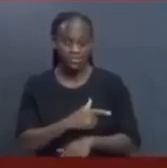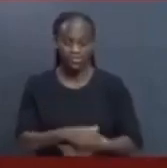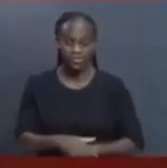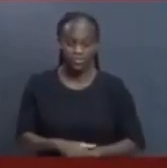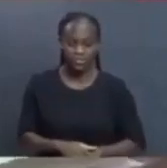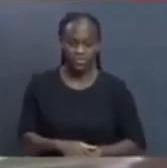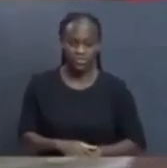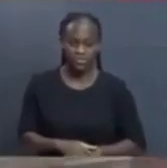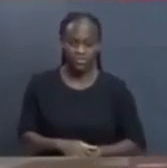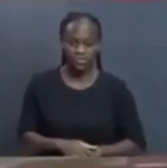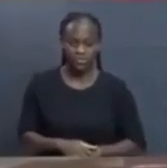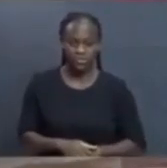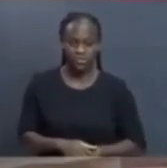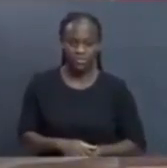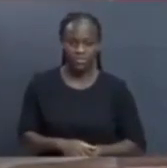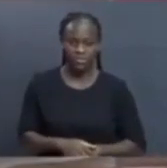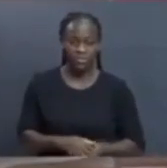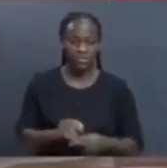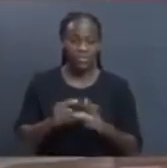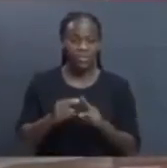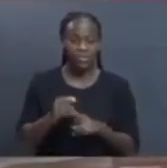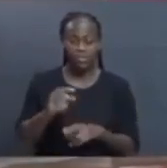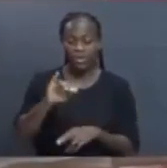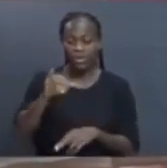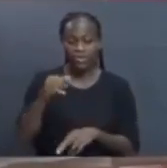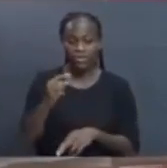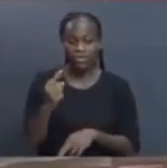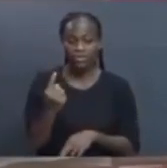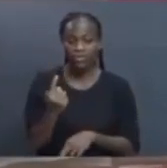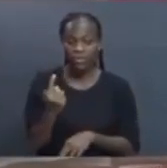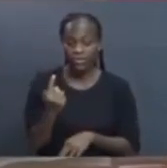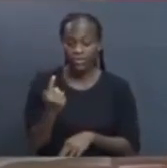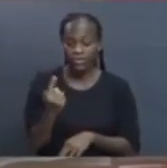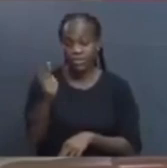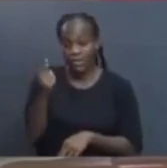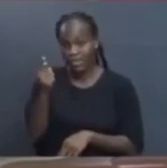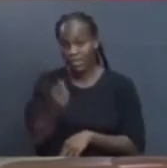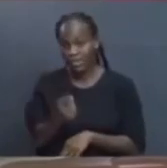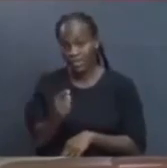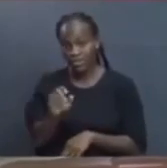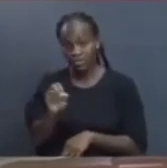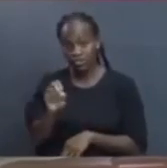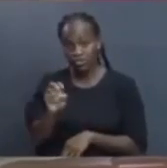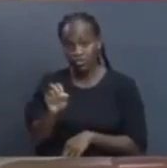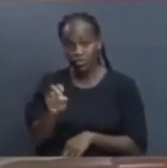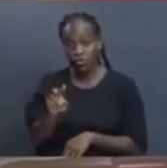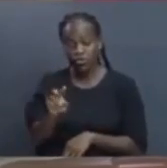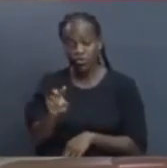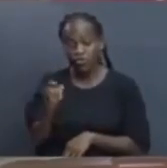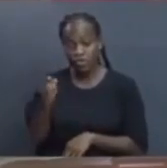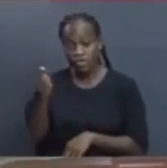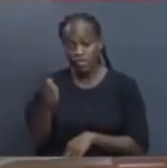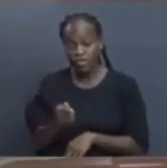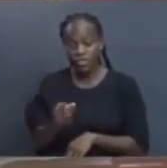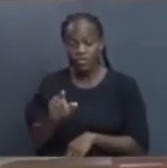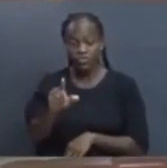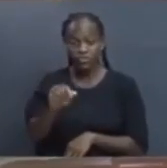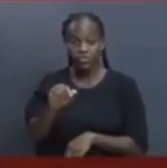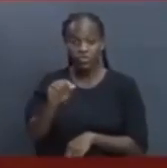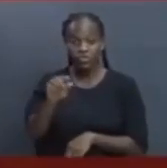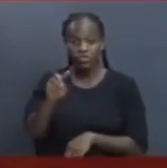suit number J1-12-2024,